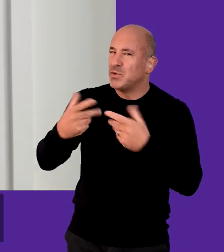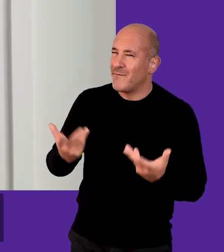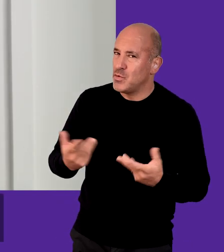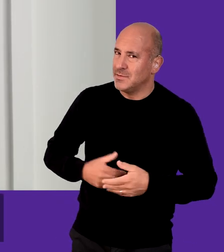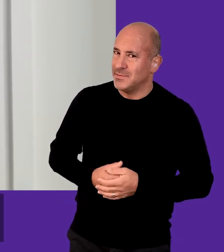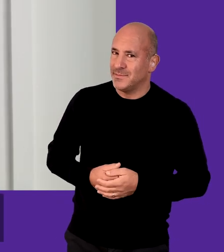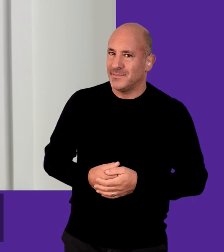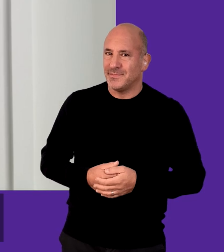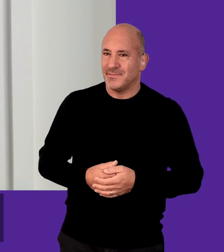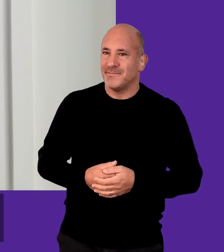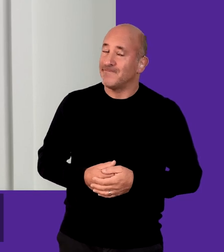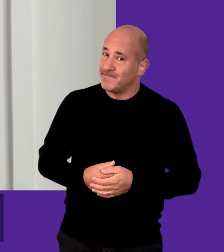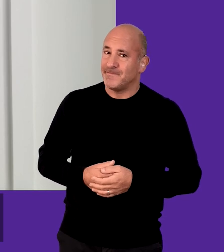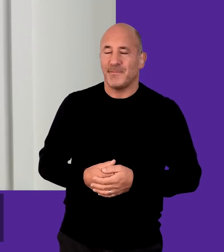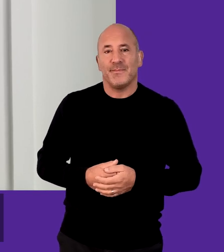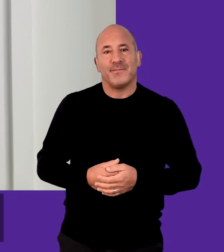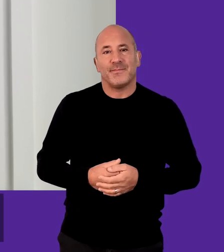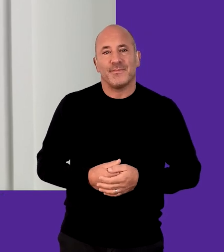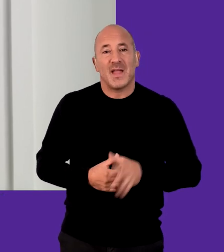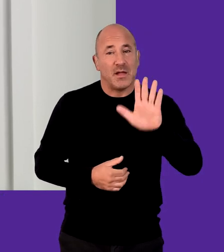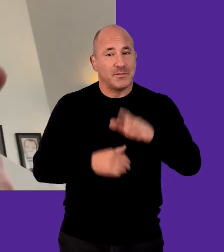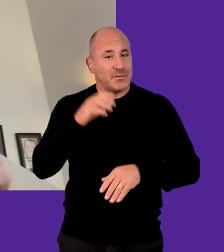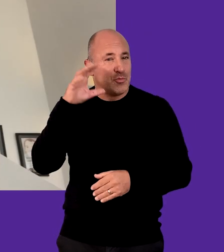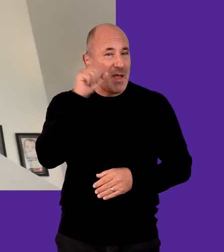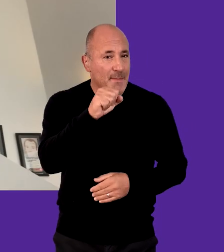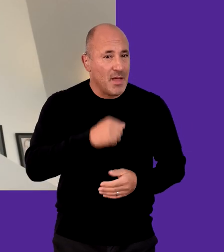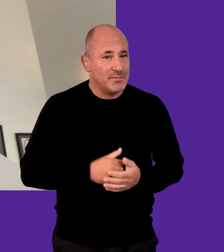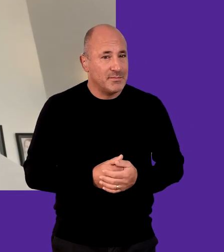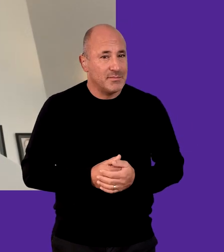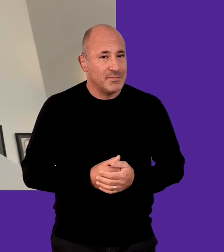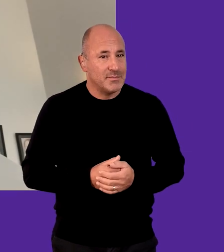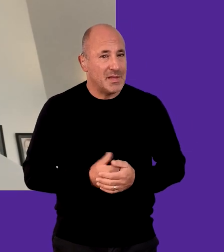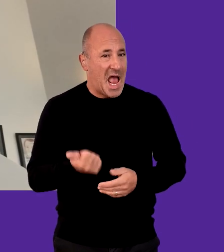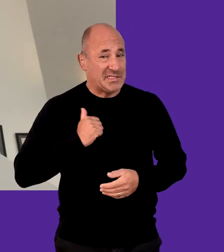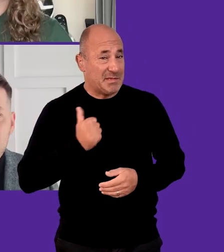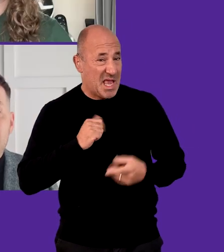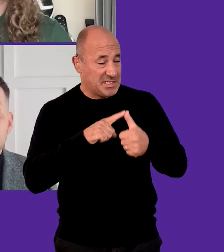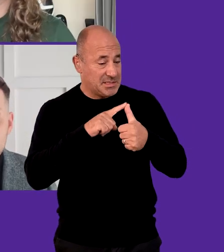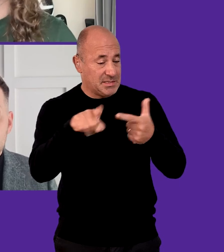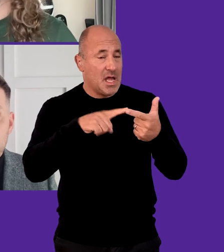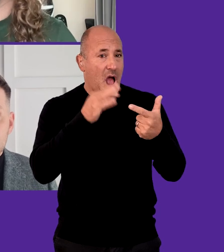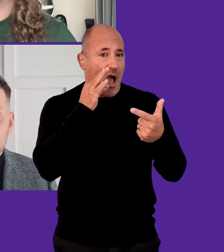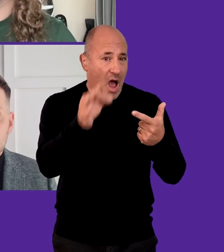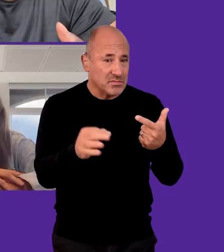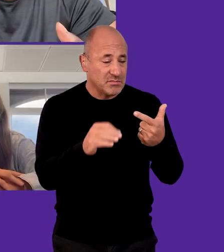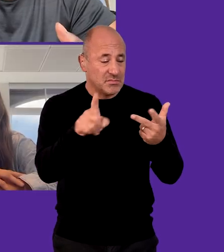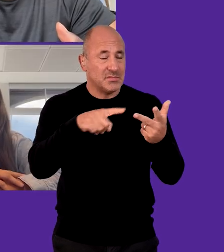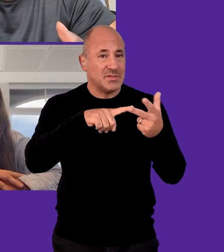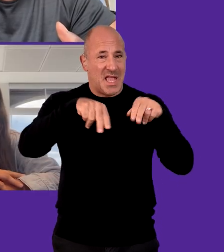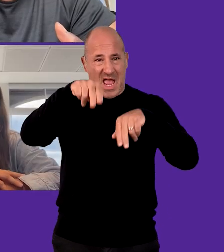permission of course, onto other producers? And remember Anticipate